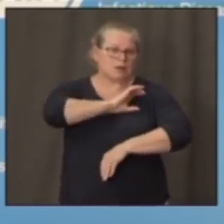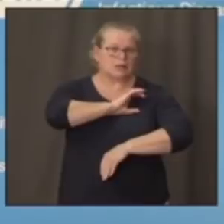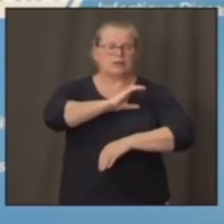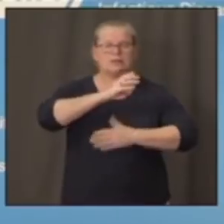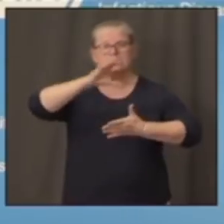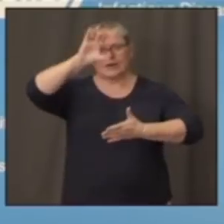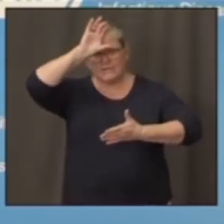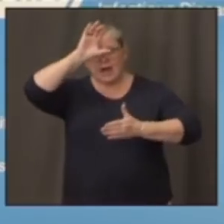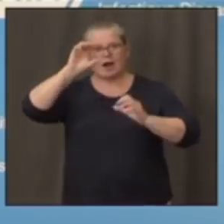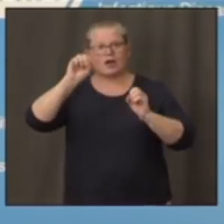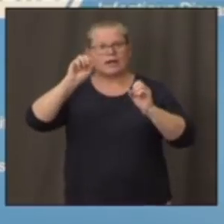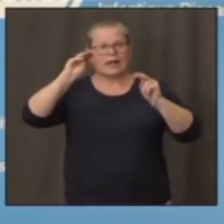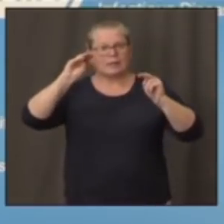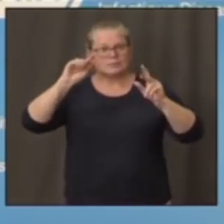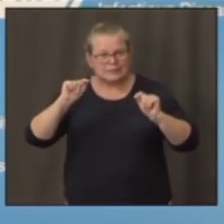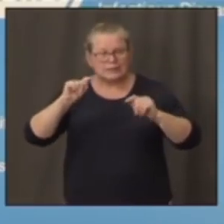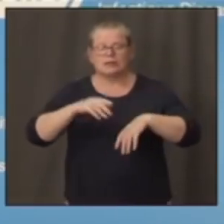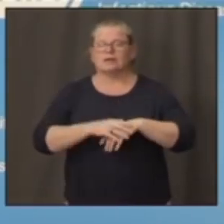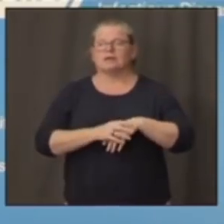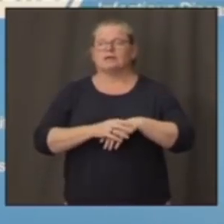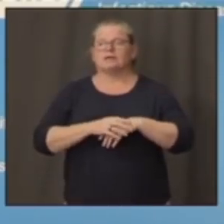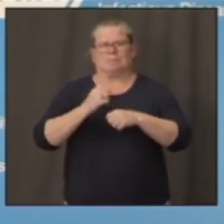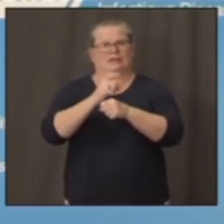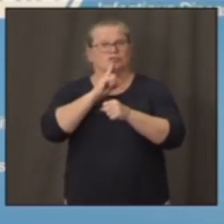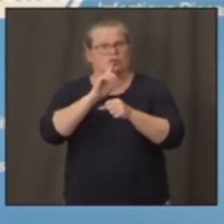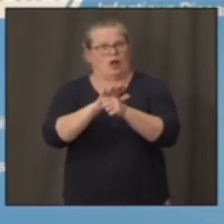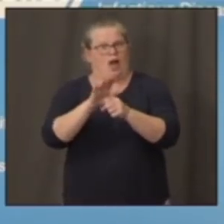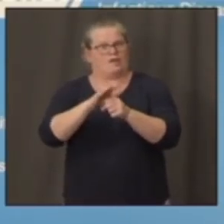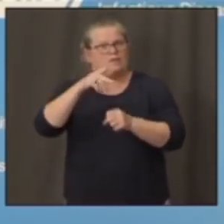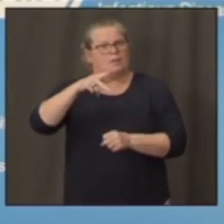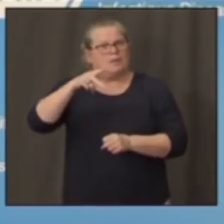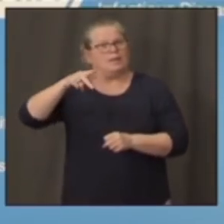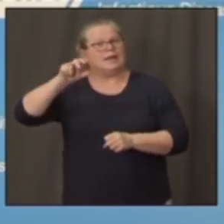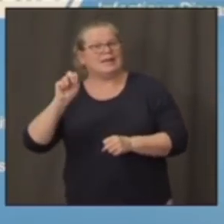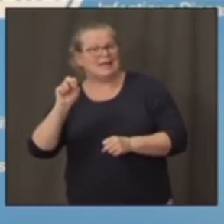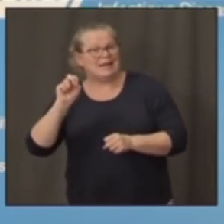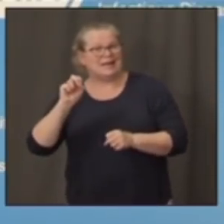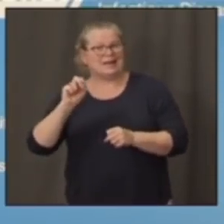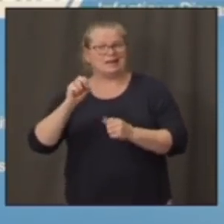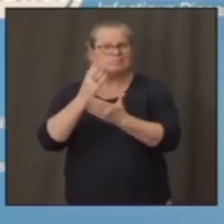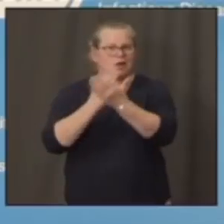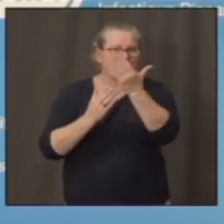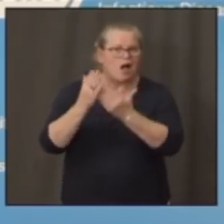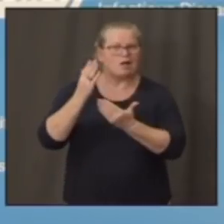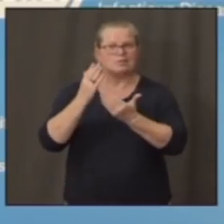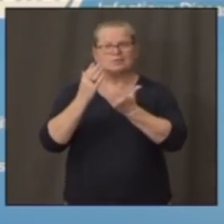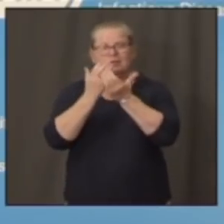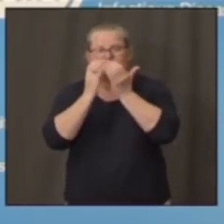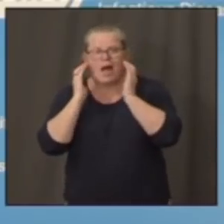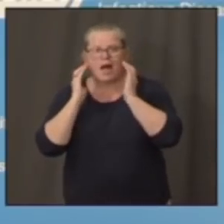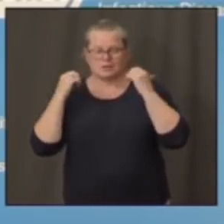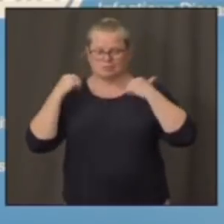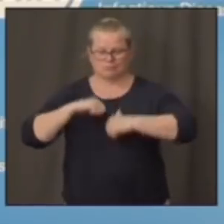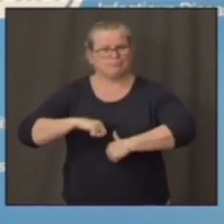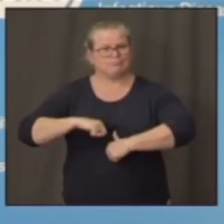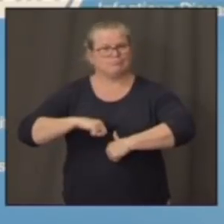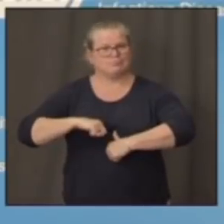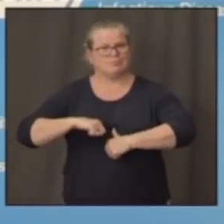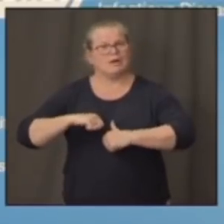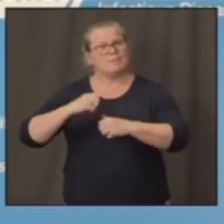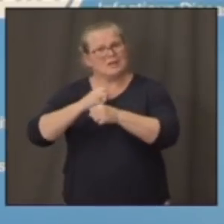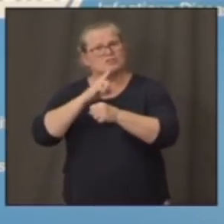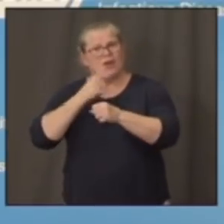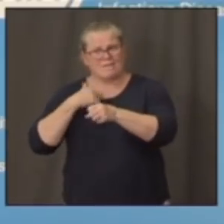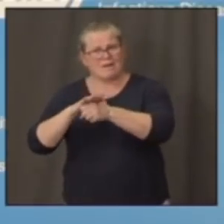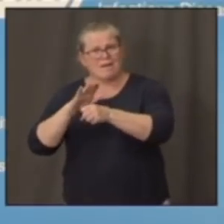facing shortages across the country. What is it going to take to trigger some manufacturing of PPE at large scale here?